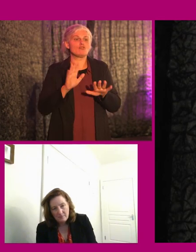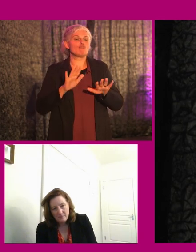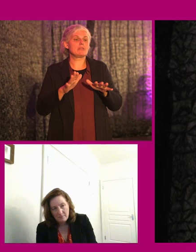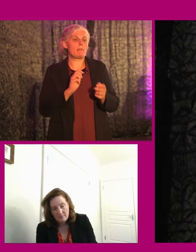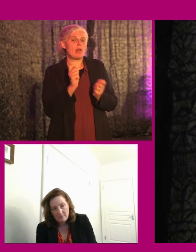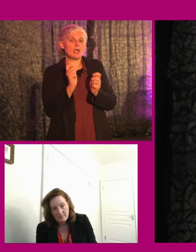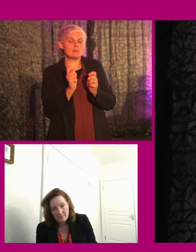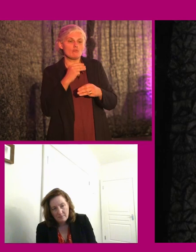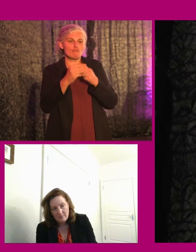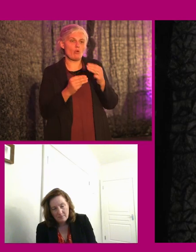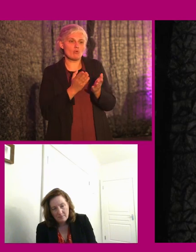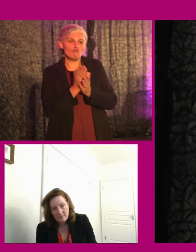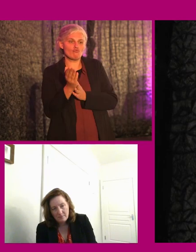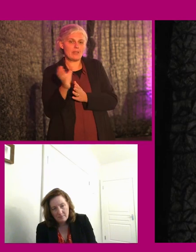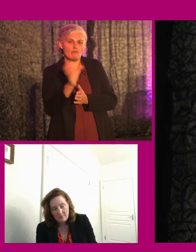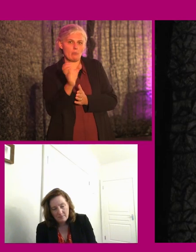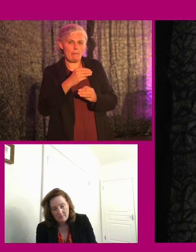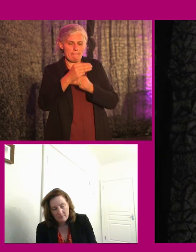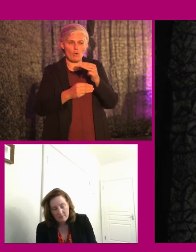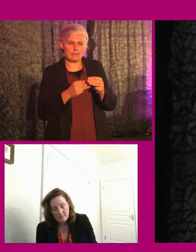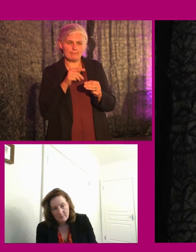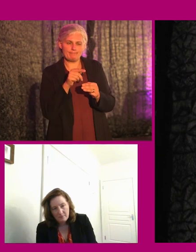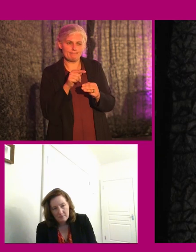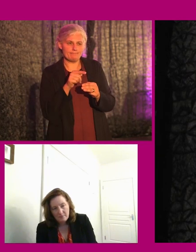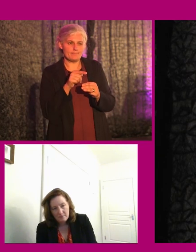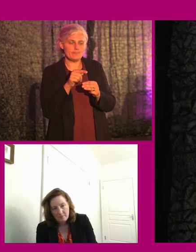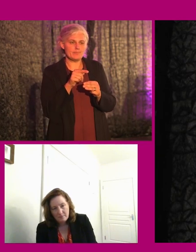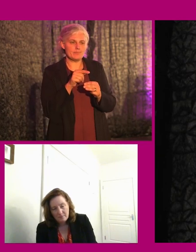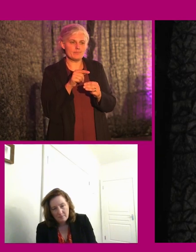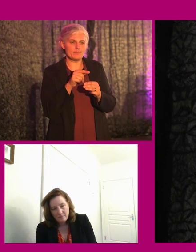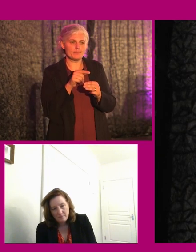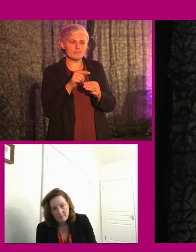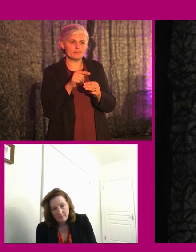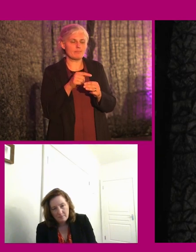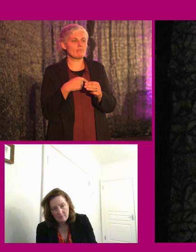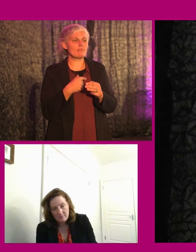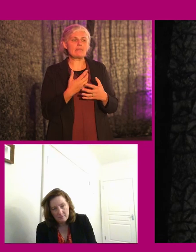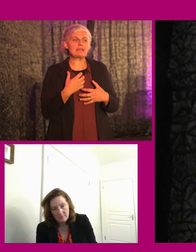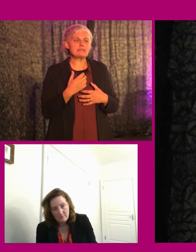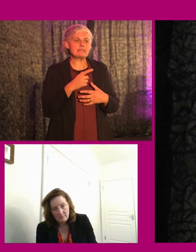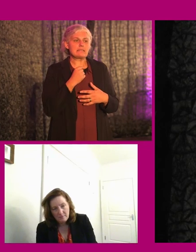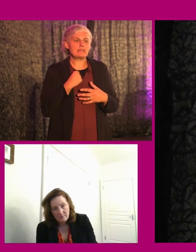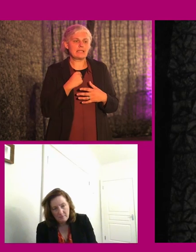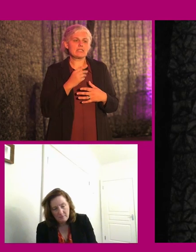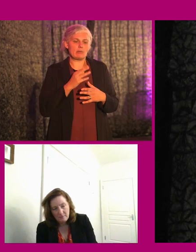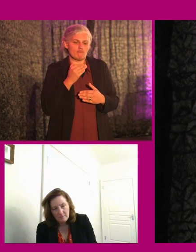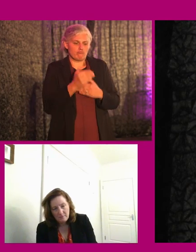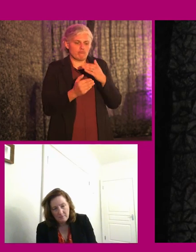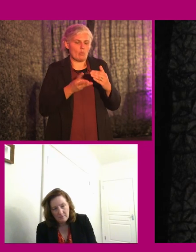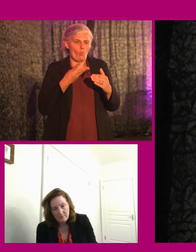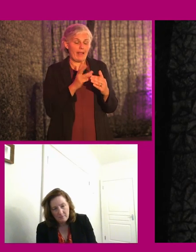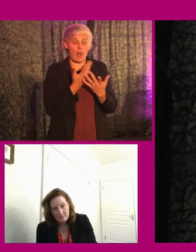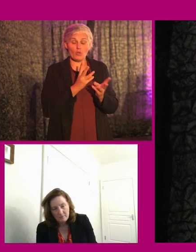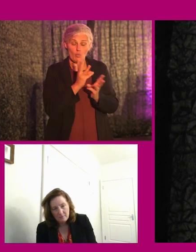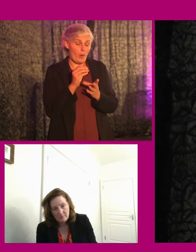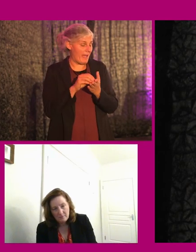processes during the recruitment process. So I would hate to say that there's a pecking order. I think that there is a lot of work